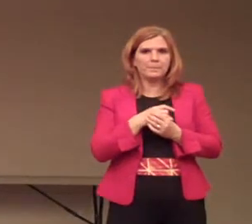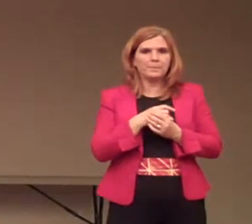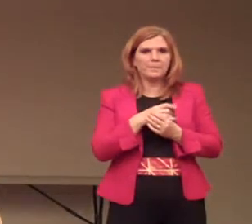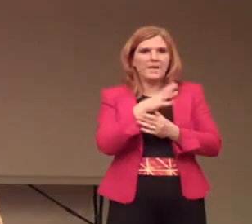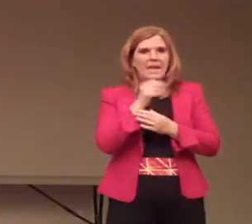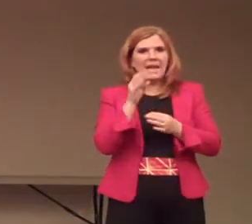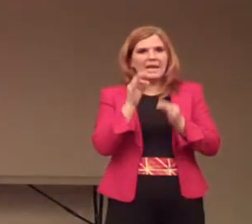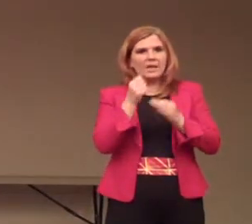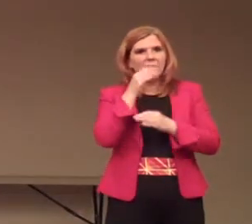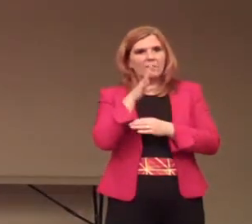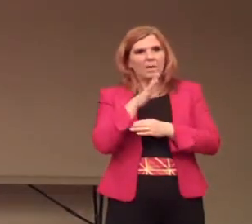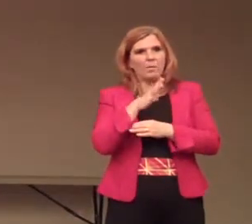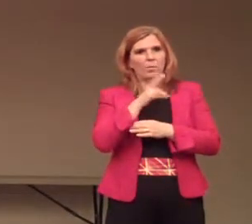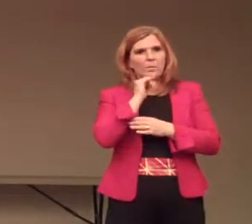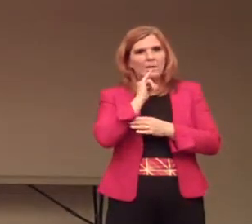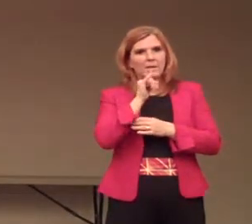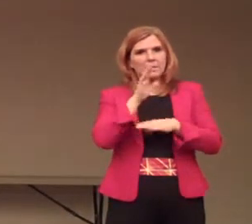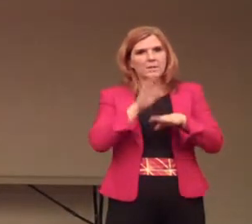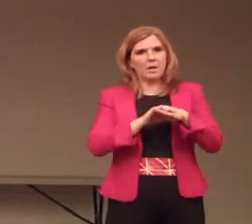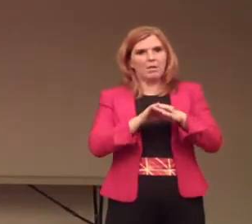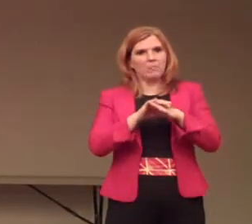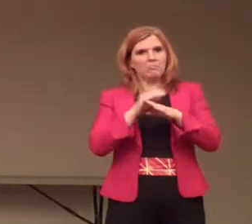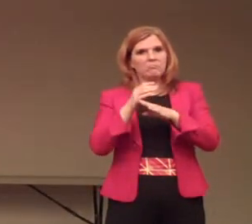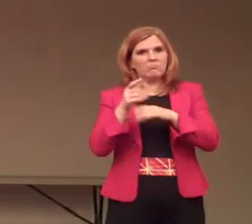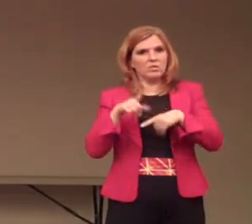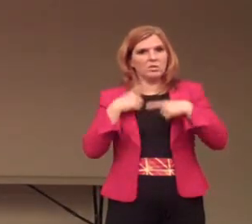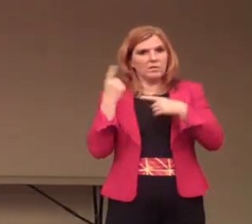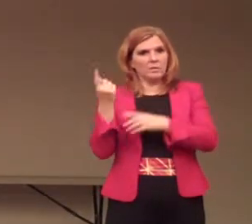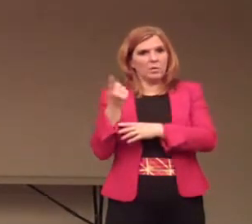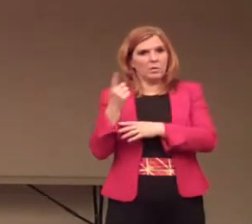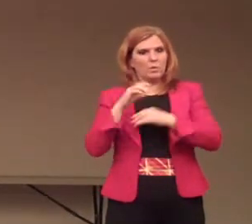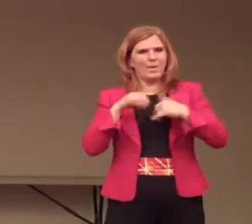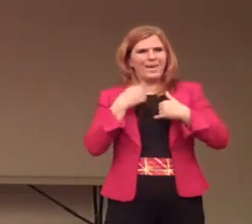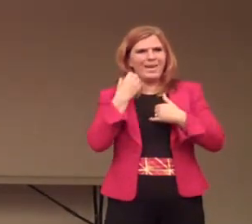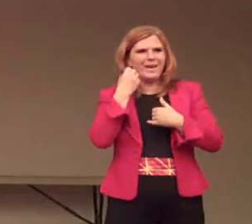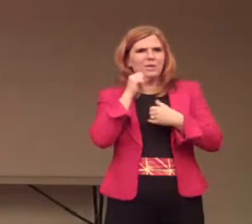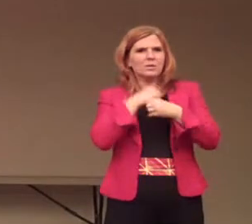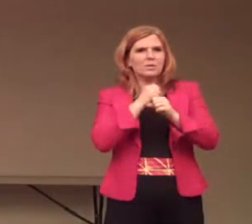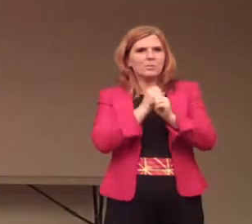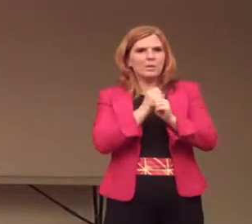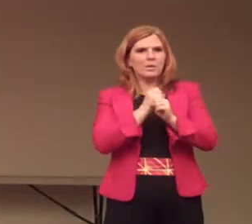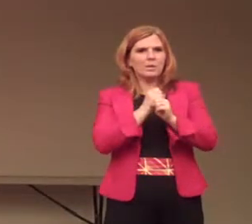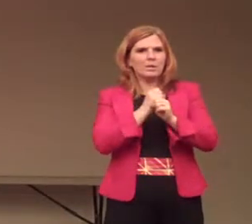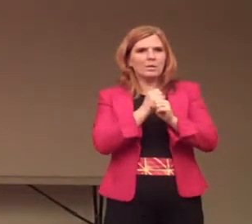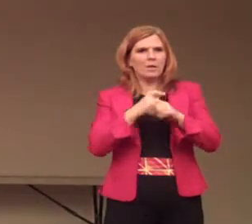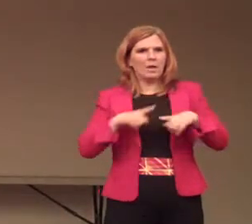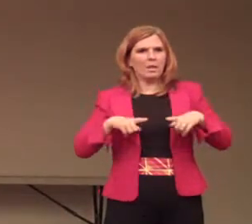And if a woman is on her own, how does she make a living?